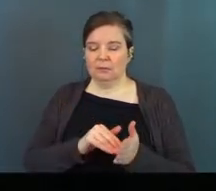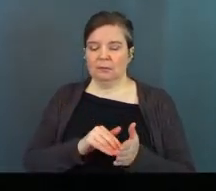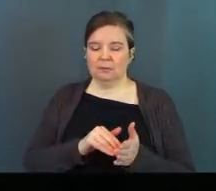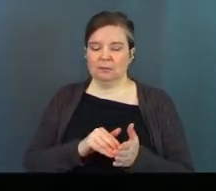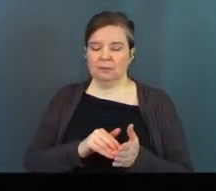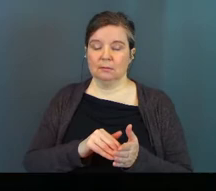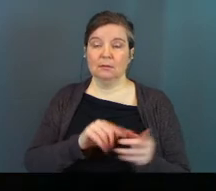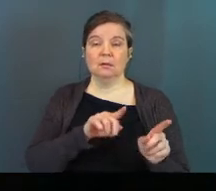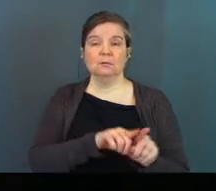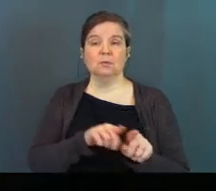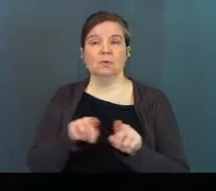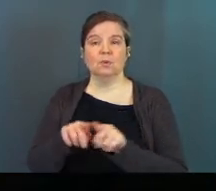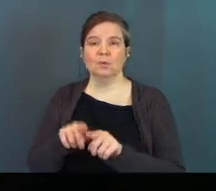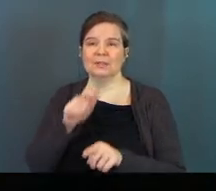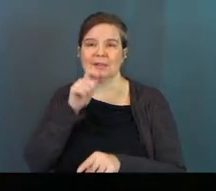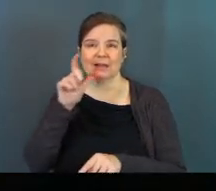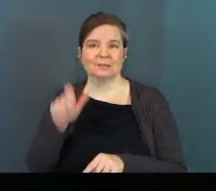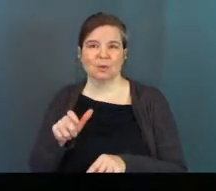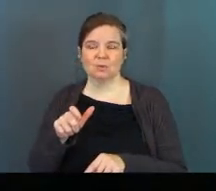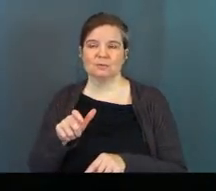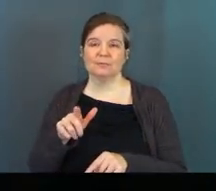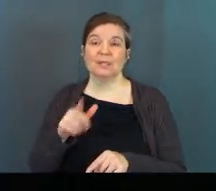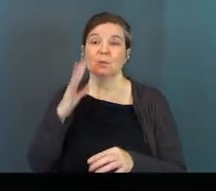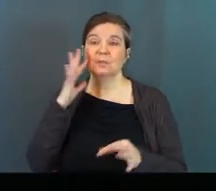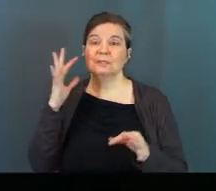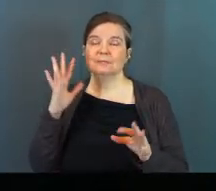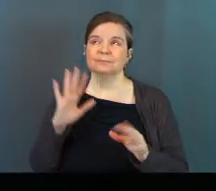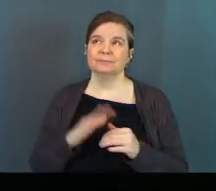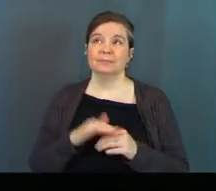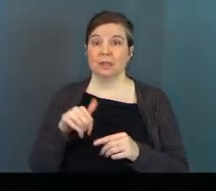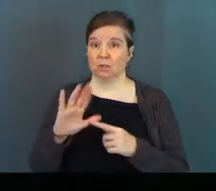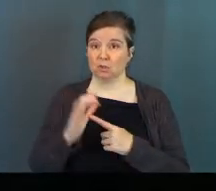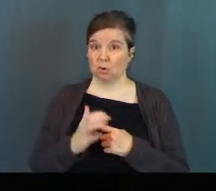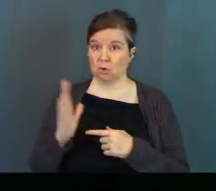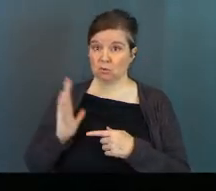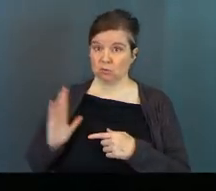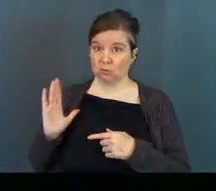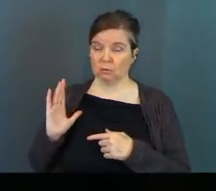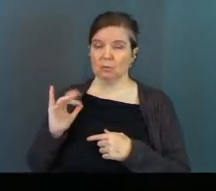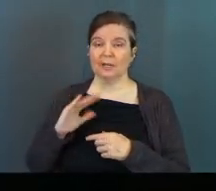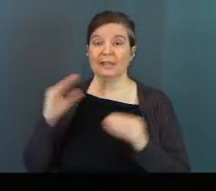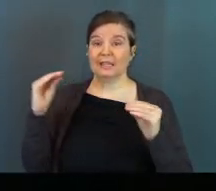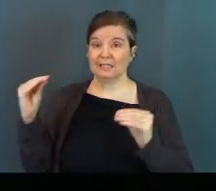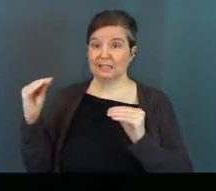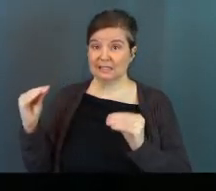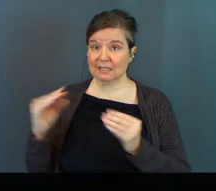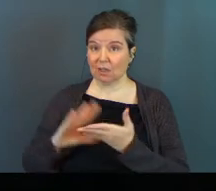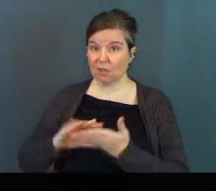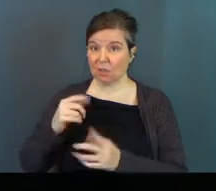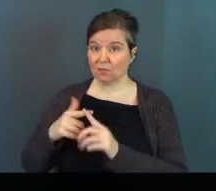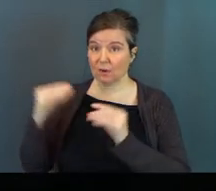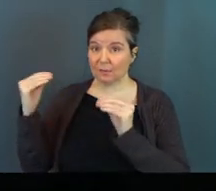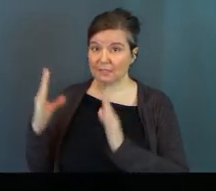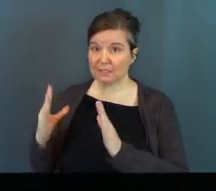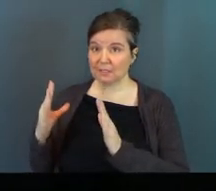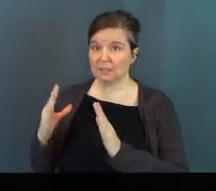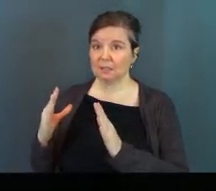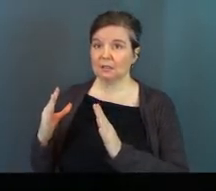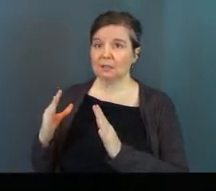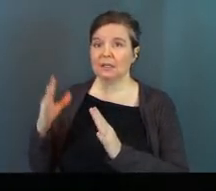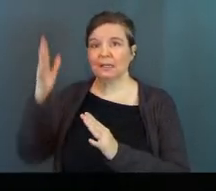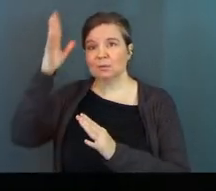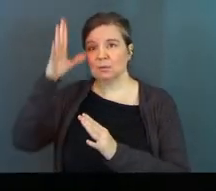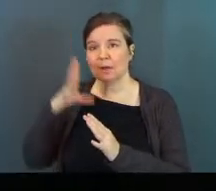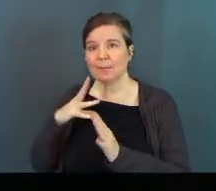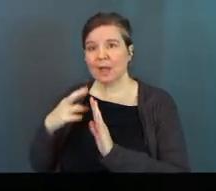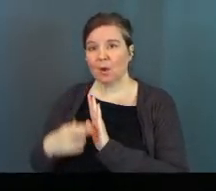it was also not supposed to be, it was decidedly in this culture that the teaching and learning from a teacher was, it was decidedly